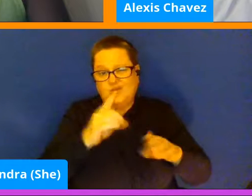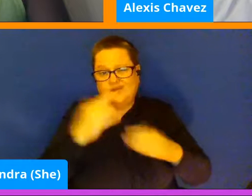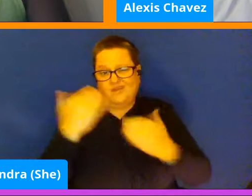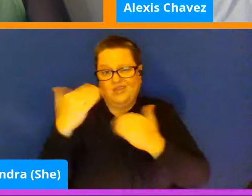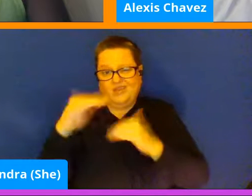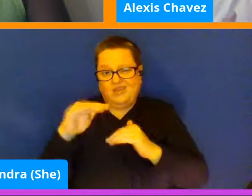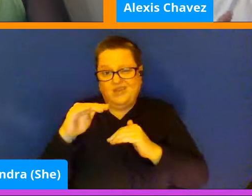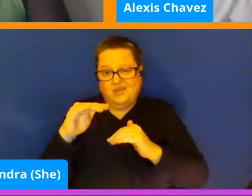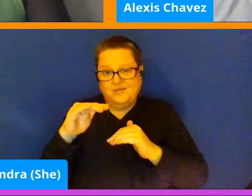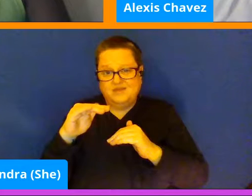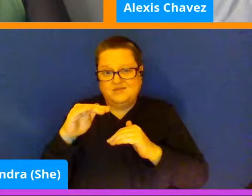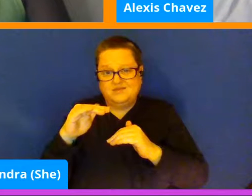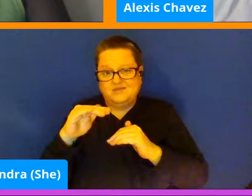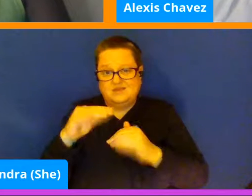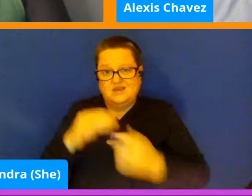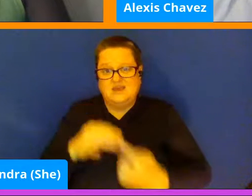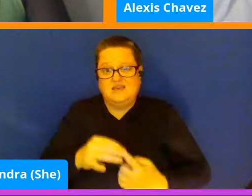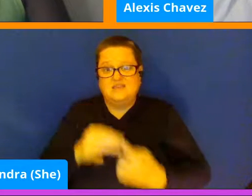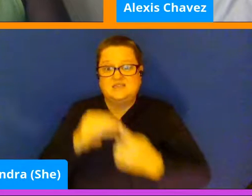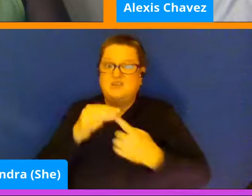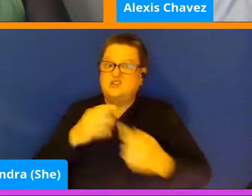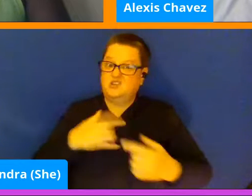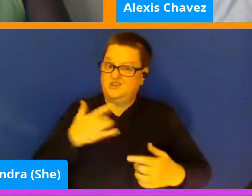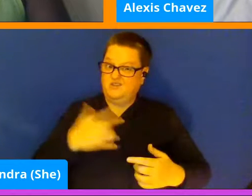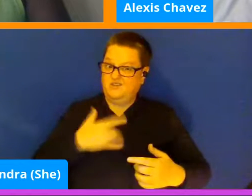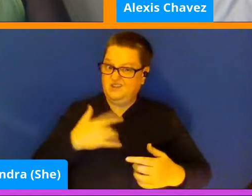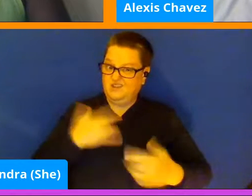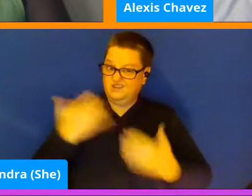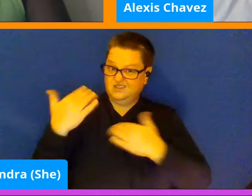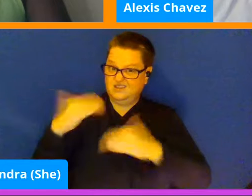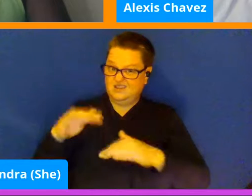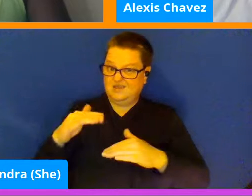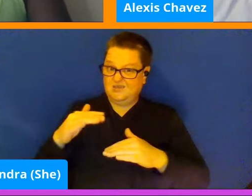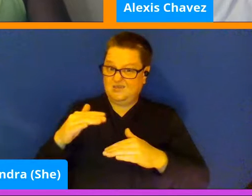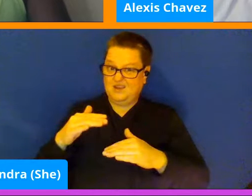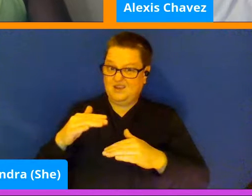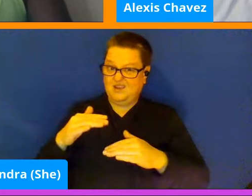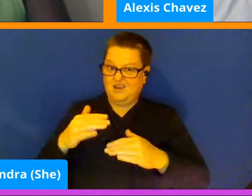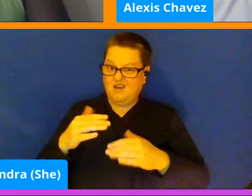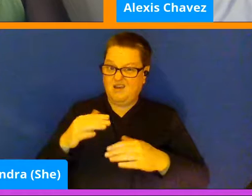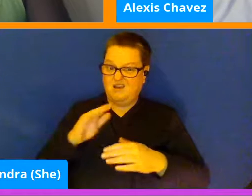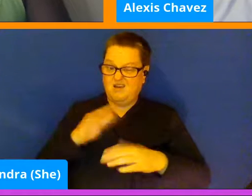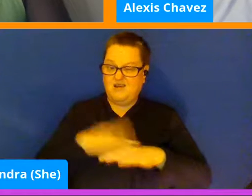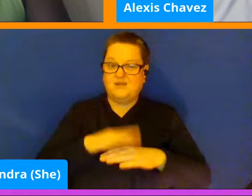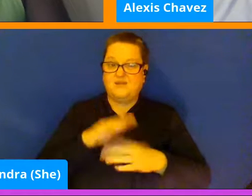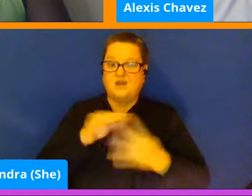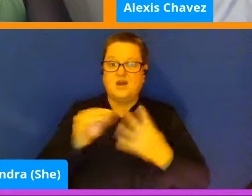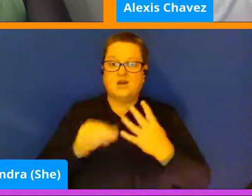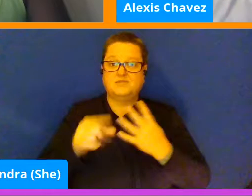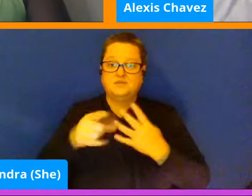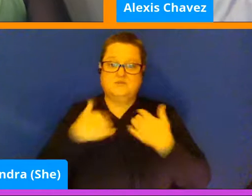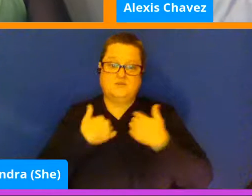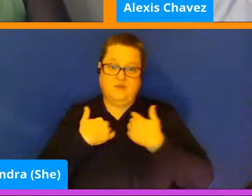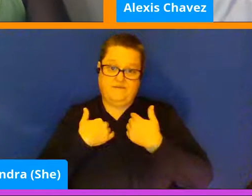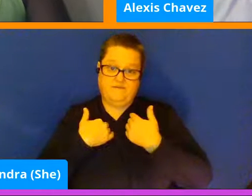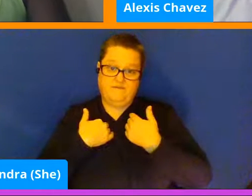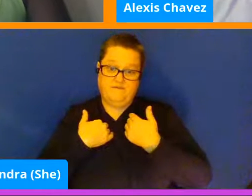and especially feels limiting to what options you do have. Right. It might be